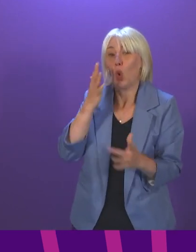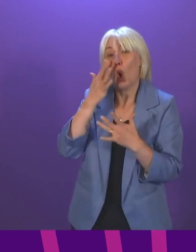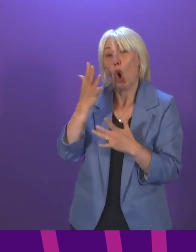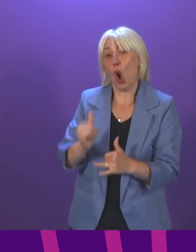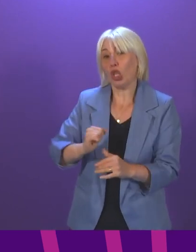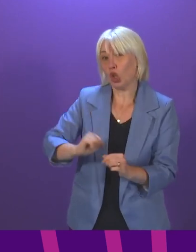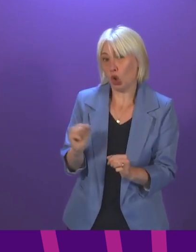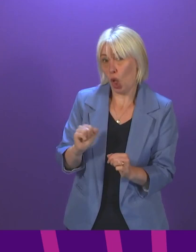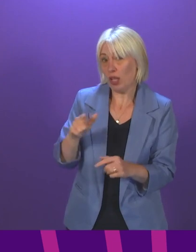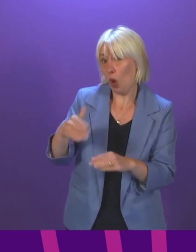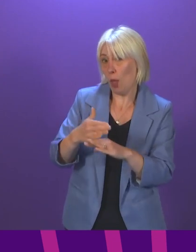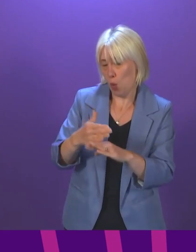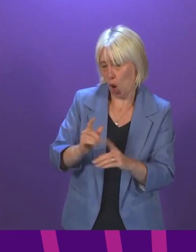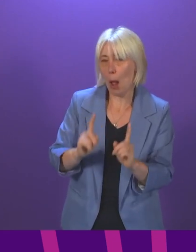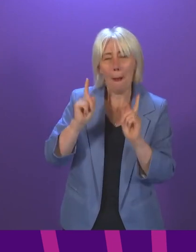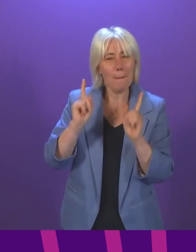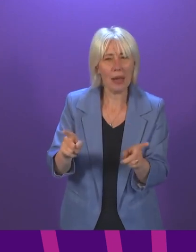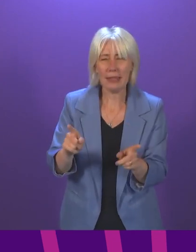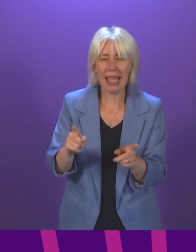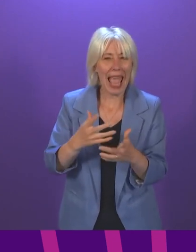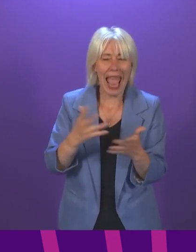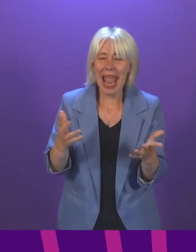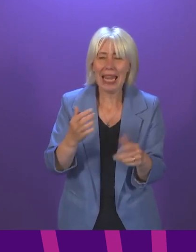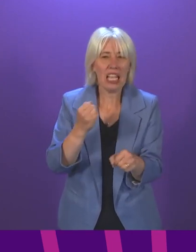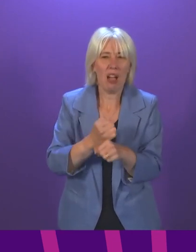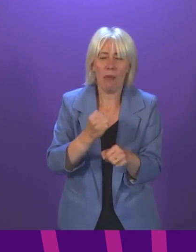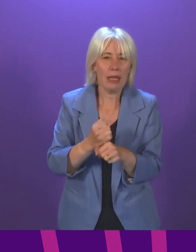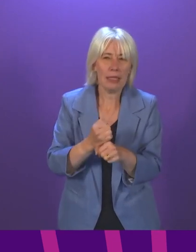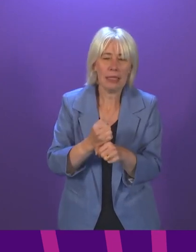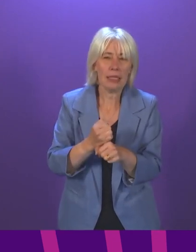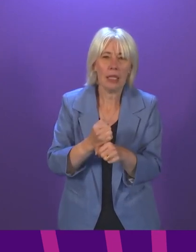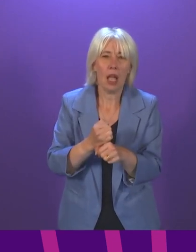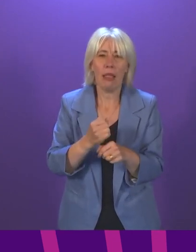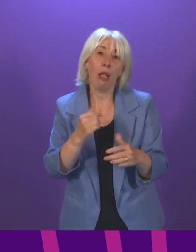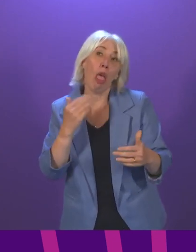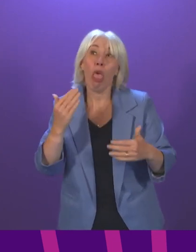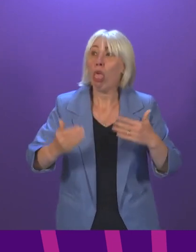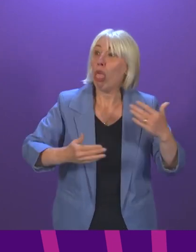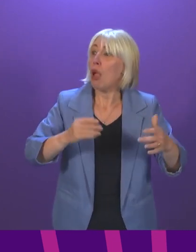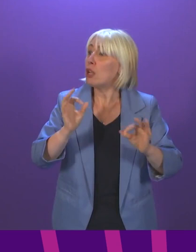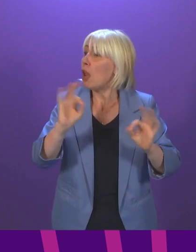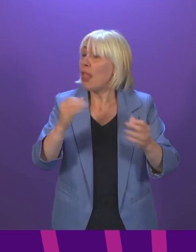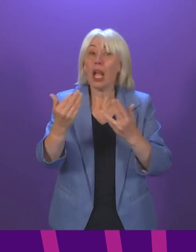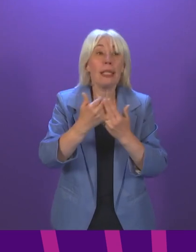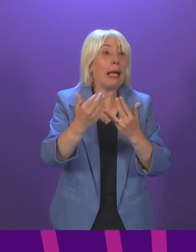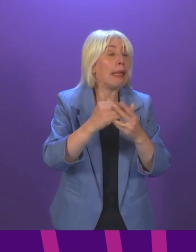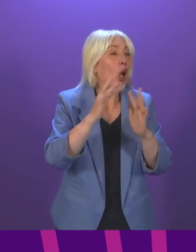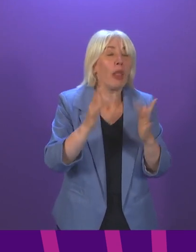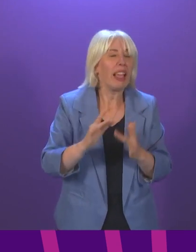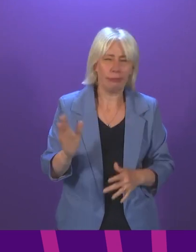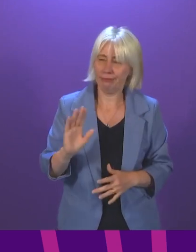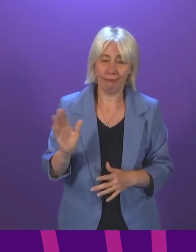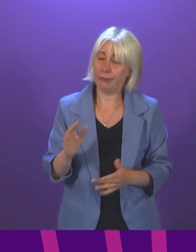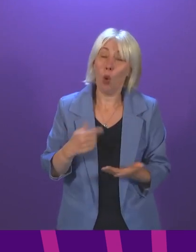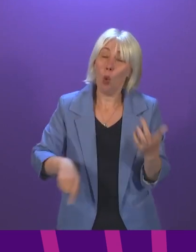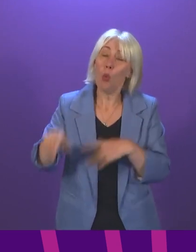respect to Audit Scotland, I don't think any Government is under any illusion about the threat of cyber attacks in